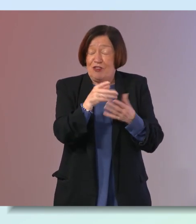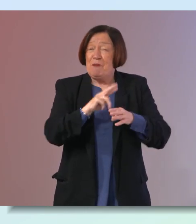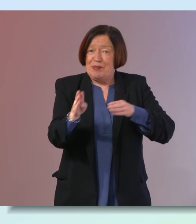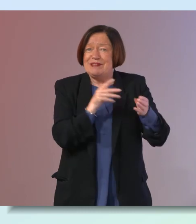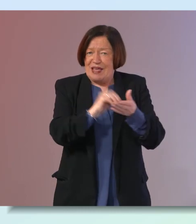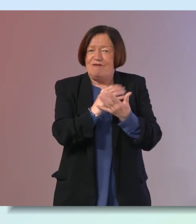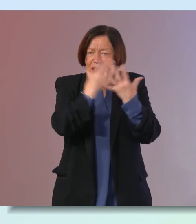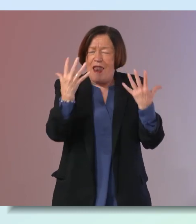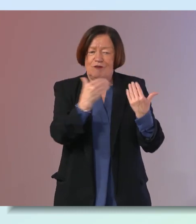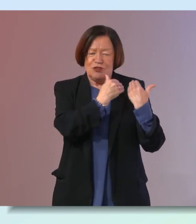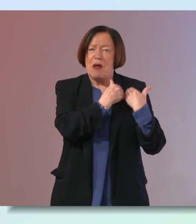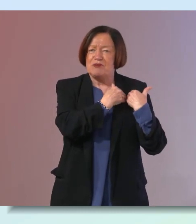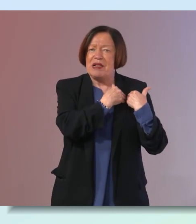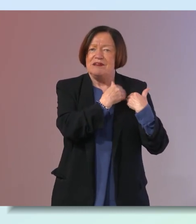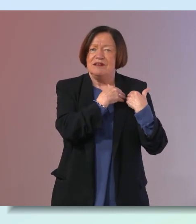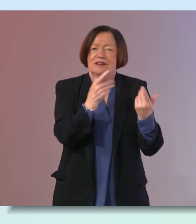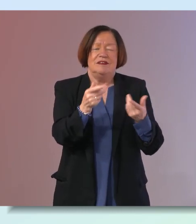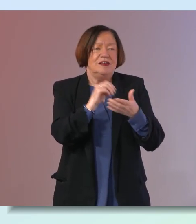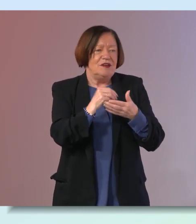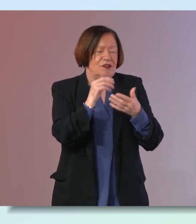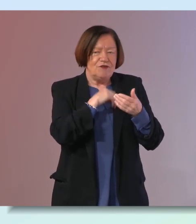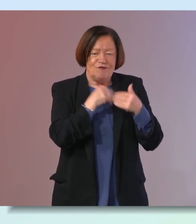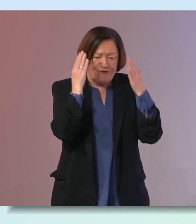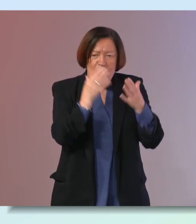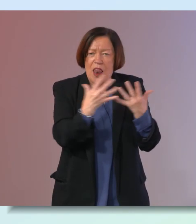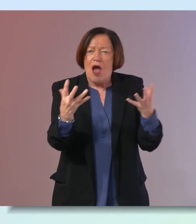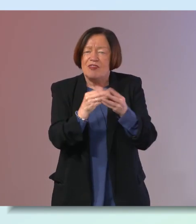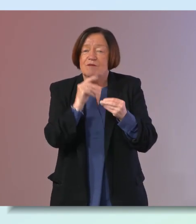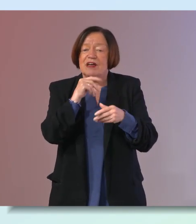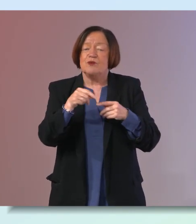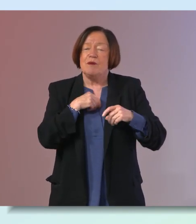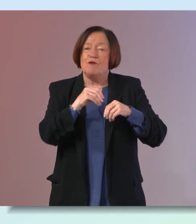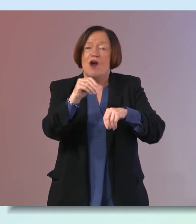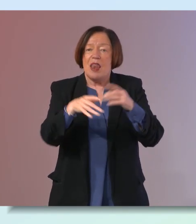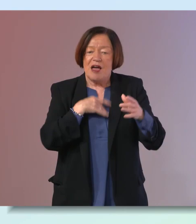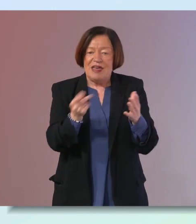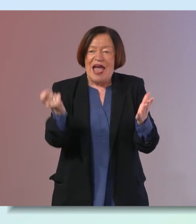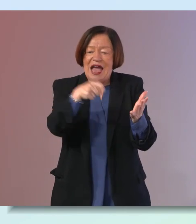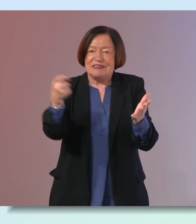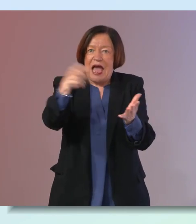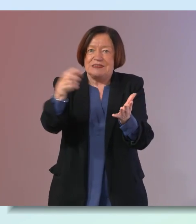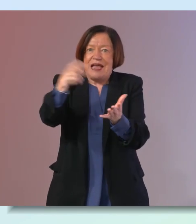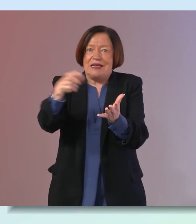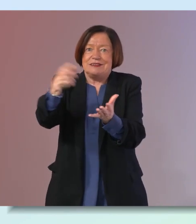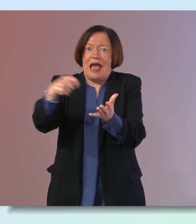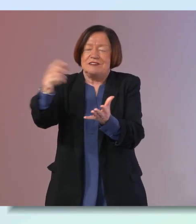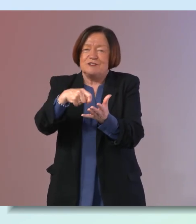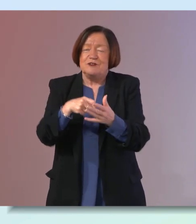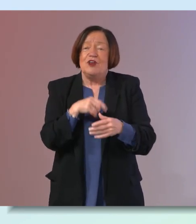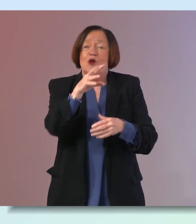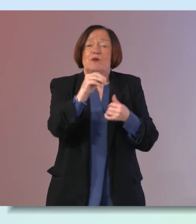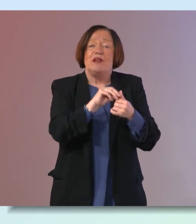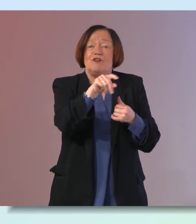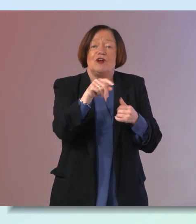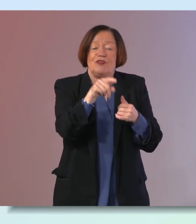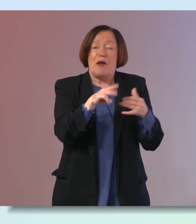their life they have a lot of responsibilities they're attending to a lot of things but as we go on in life they accumulate so many of us you know you know particularly who